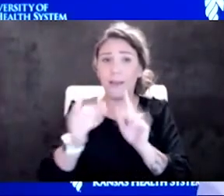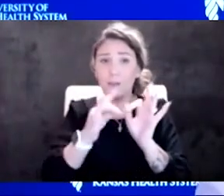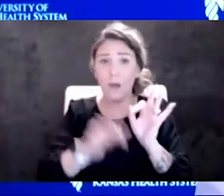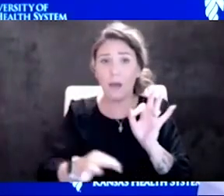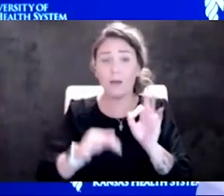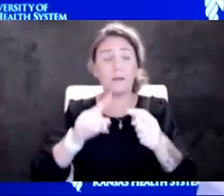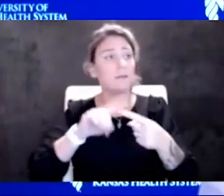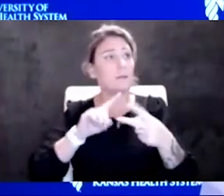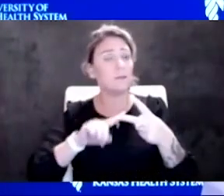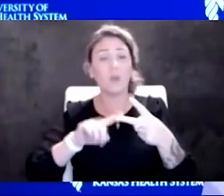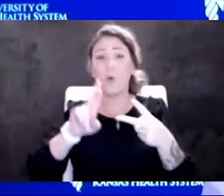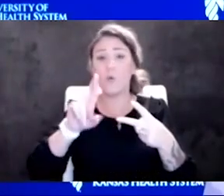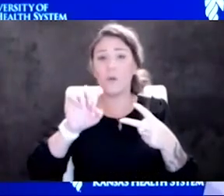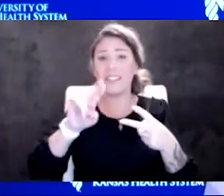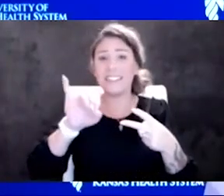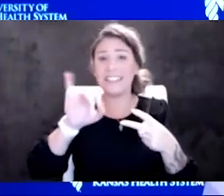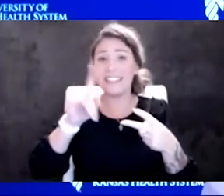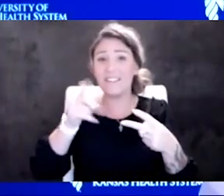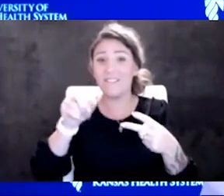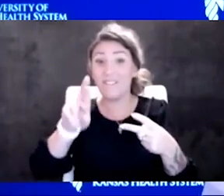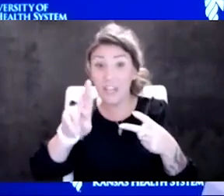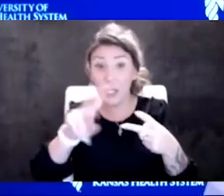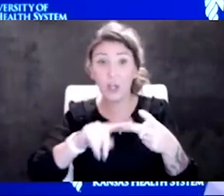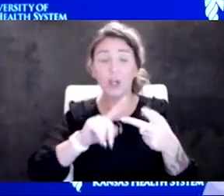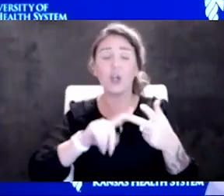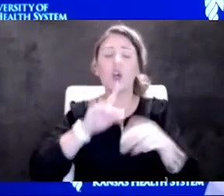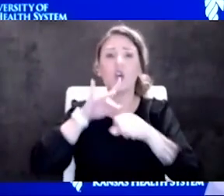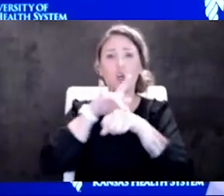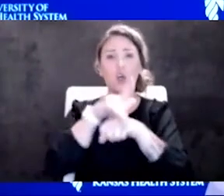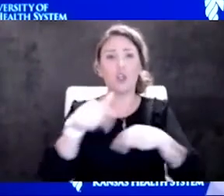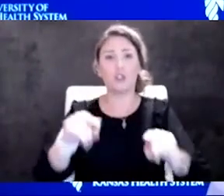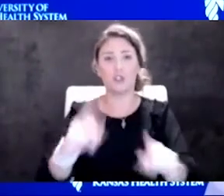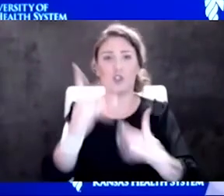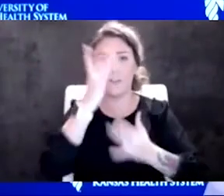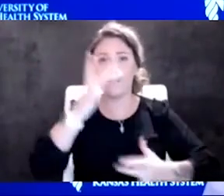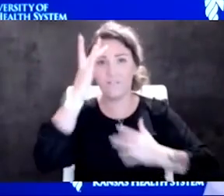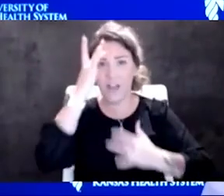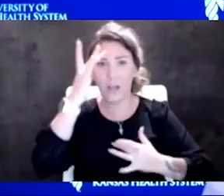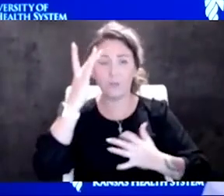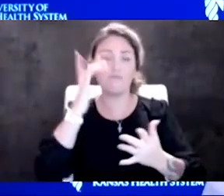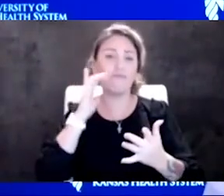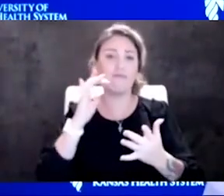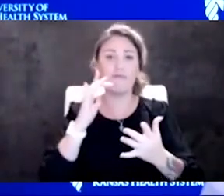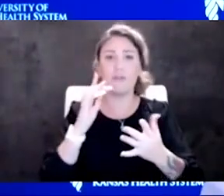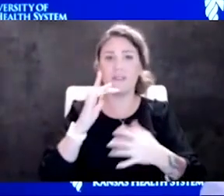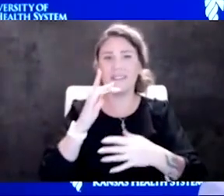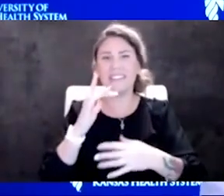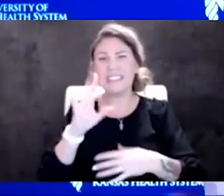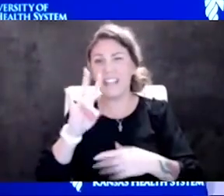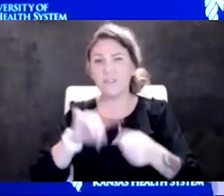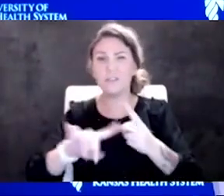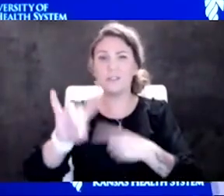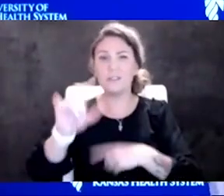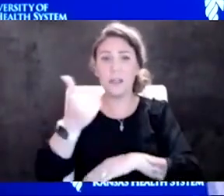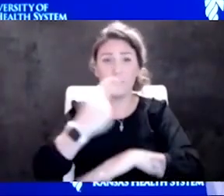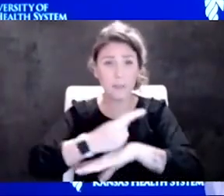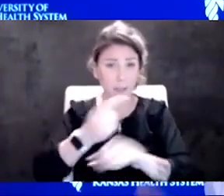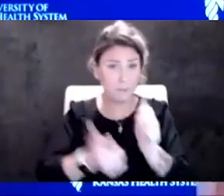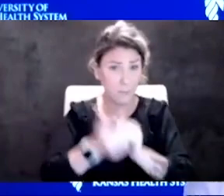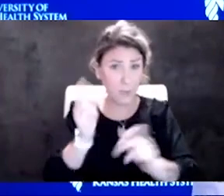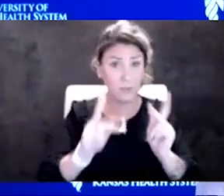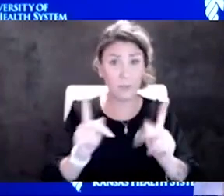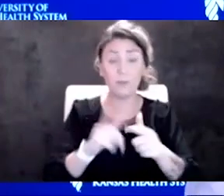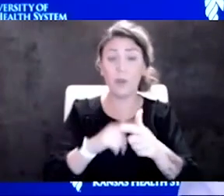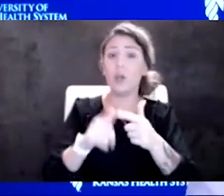therapy, especially in that viral stage of disease, which typically lasts seven to 10 days for most people. And after that, you get to the inflammatory